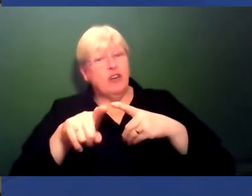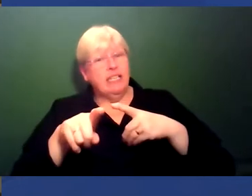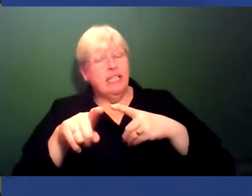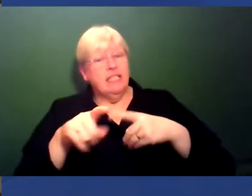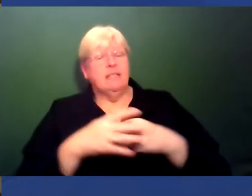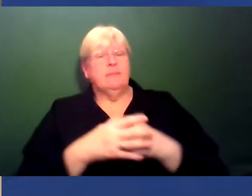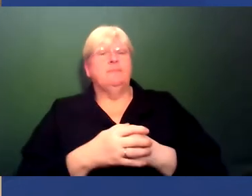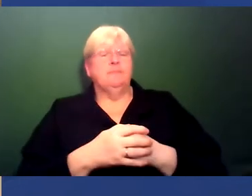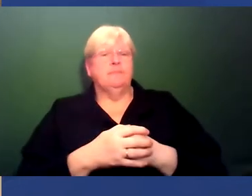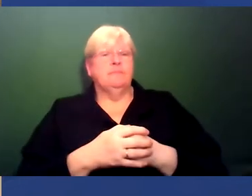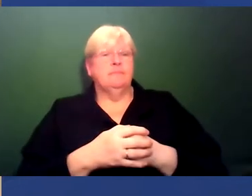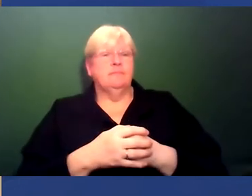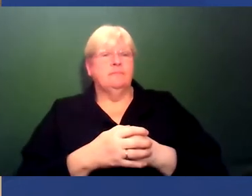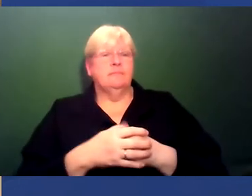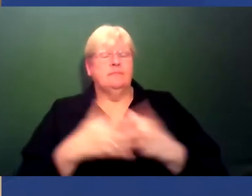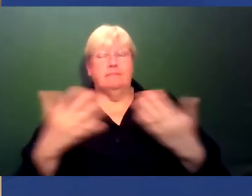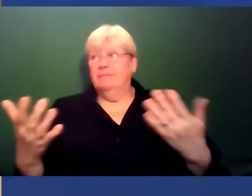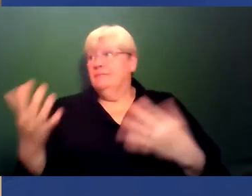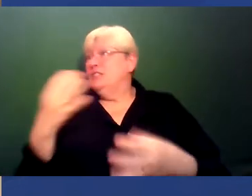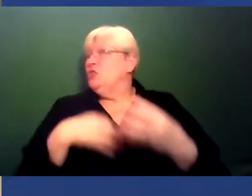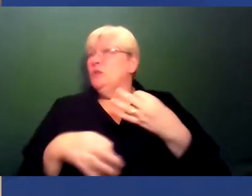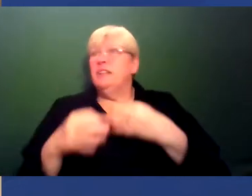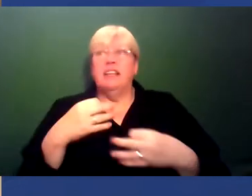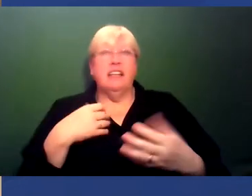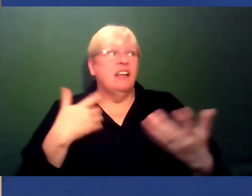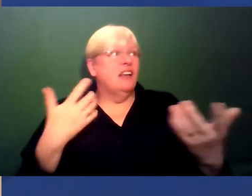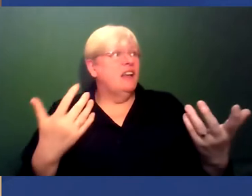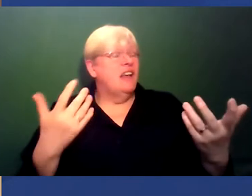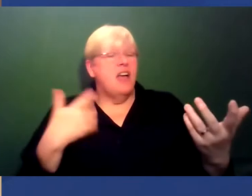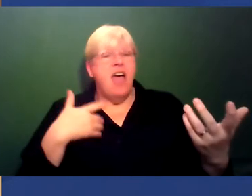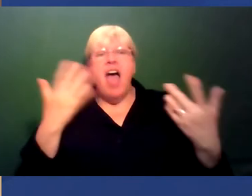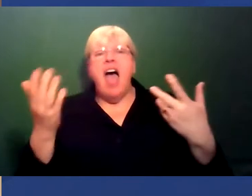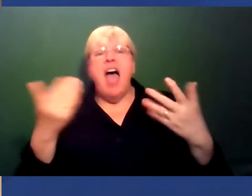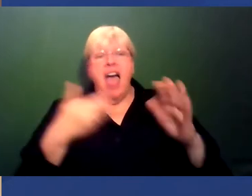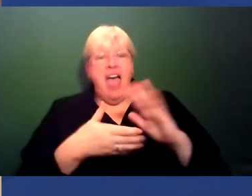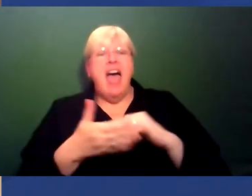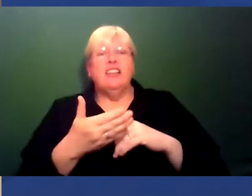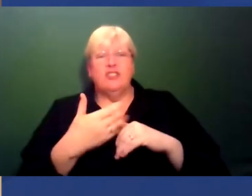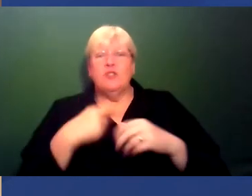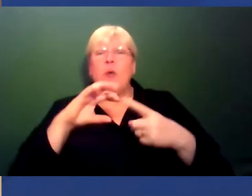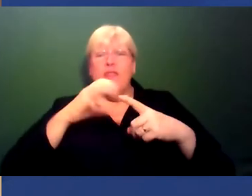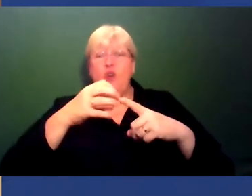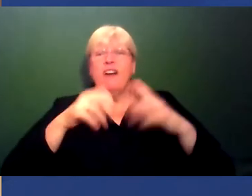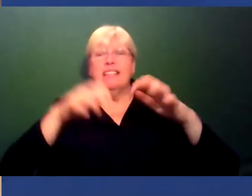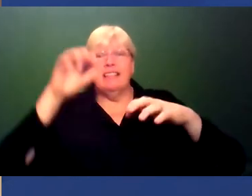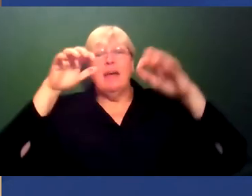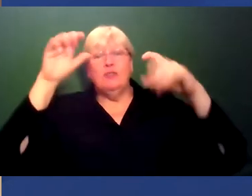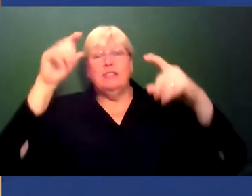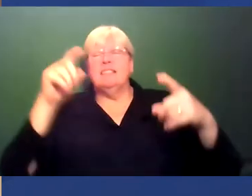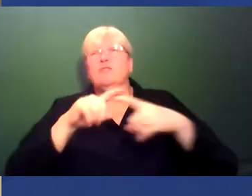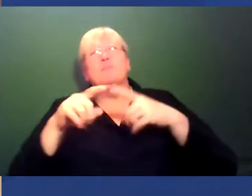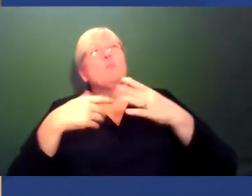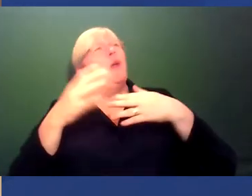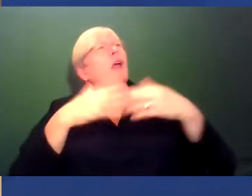Wow. When I'm in these Q&As, I kind of think, oh, there was one time when I used to kind of go and look at rocks in the mountains and try and work out where the rocks came